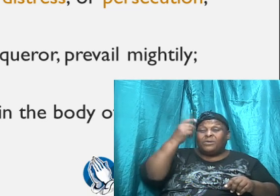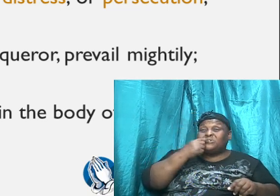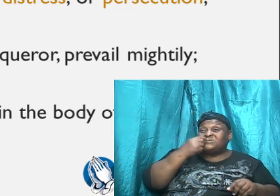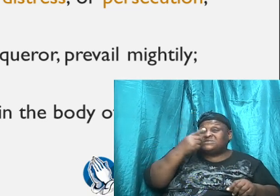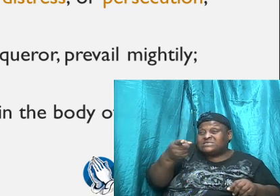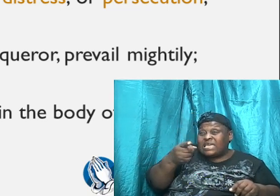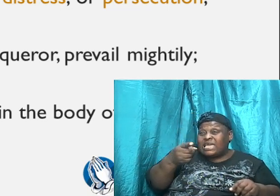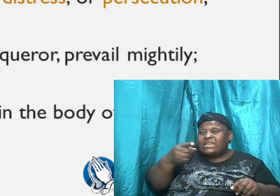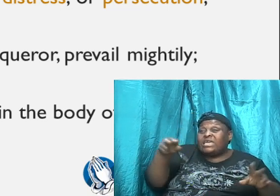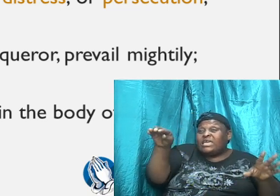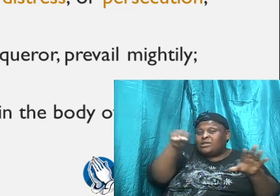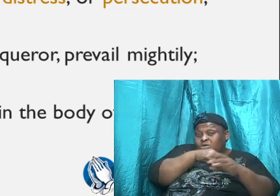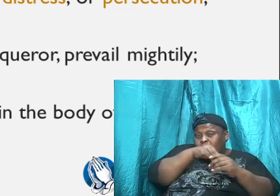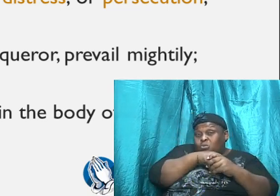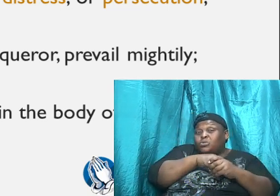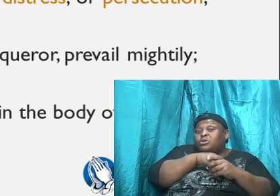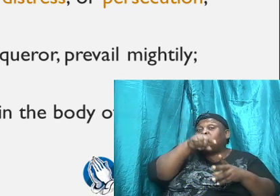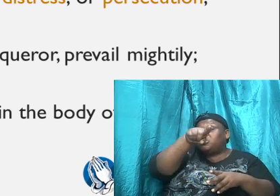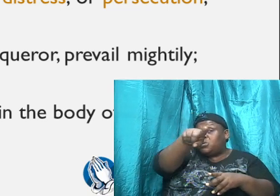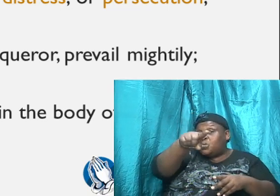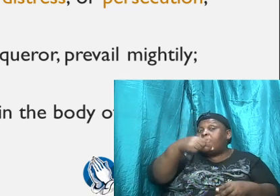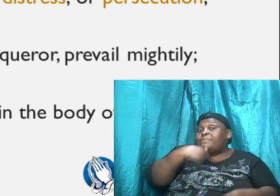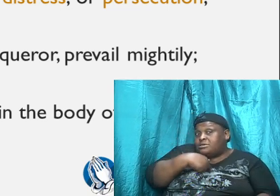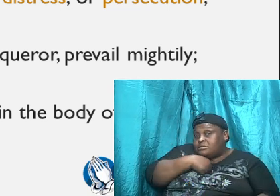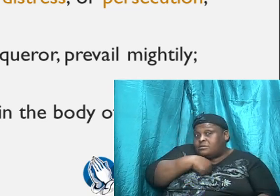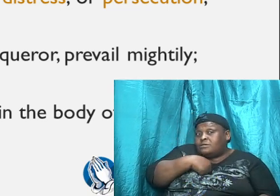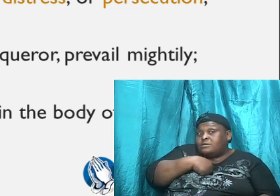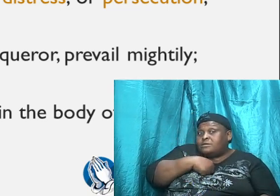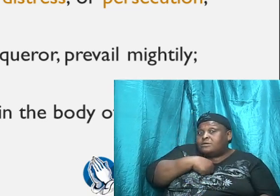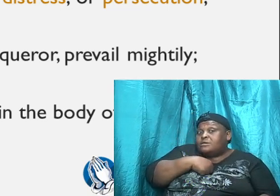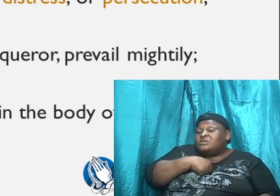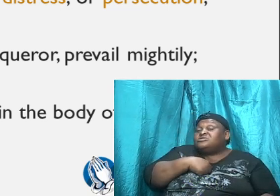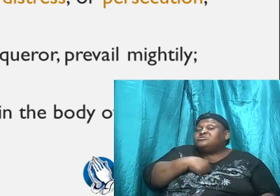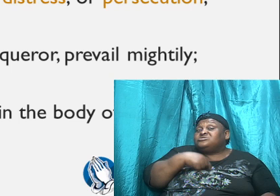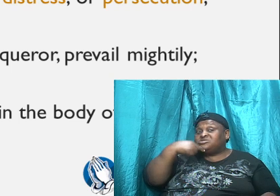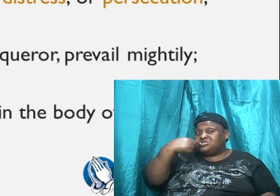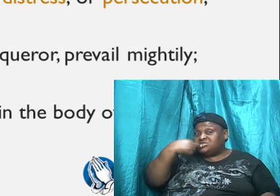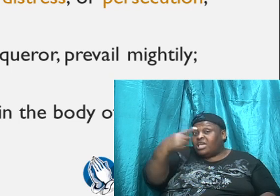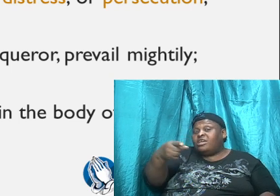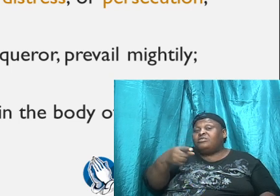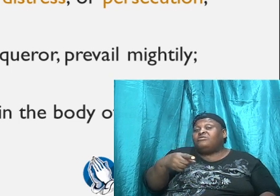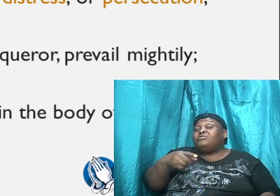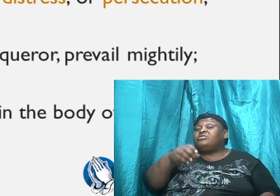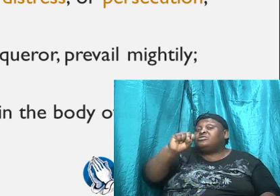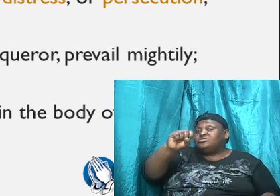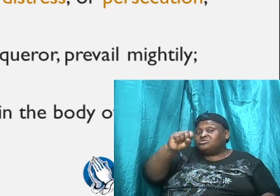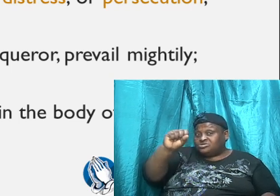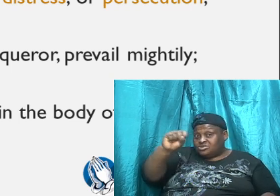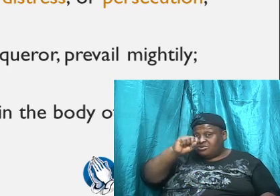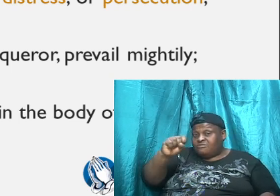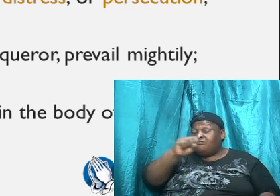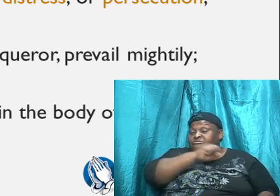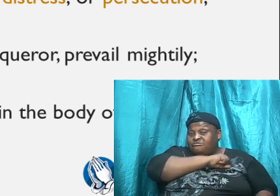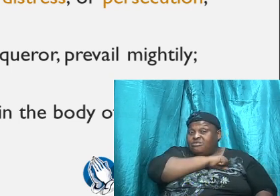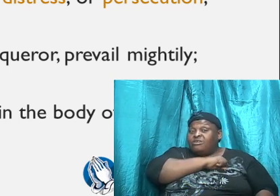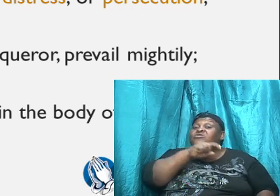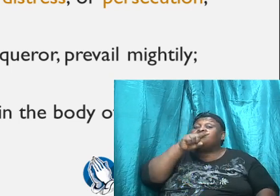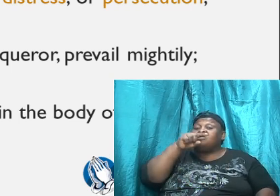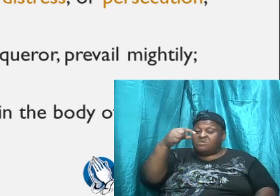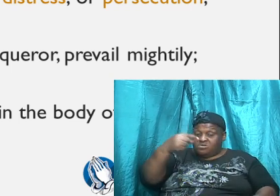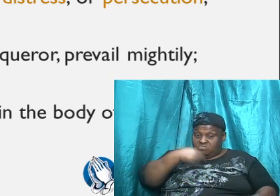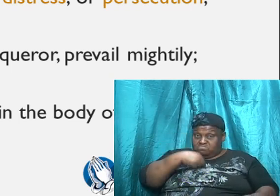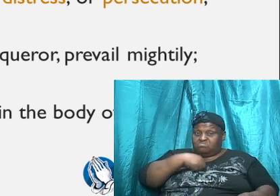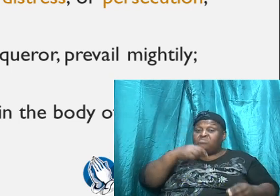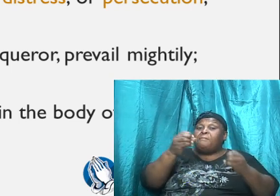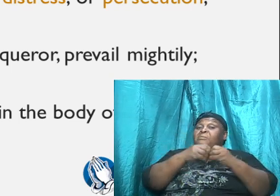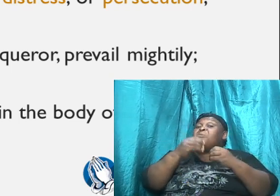including you and I, he's saying run, you are more than conquerors, in fact, Paul